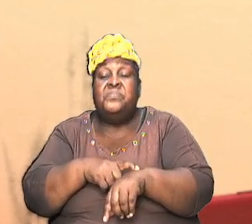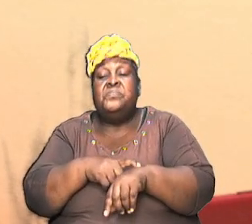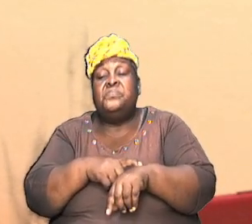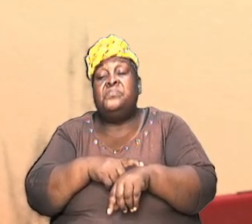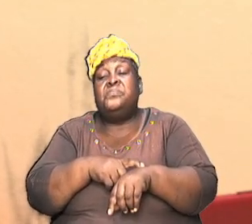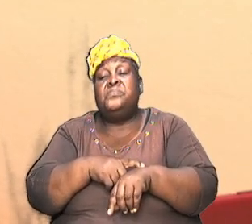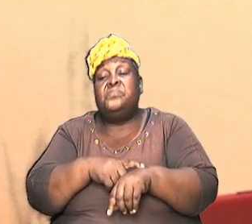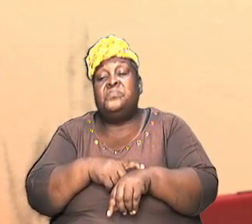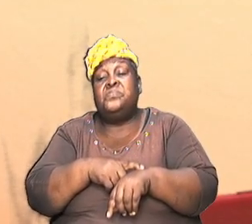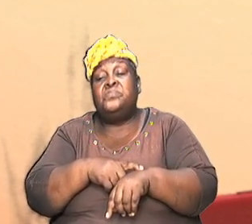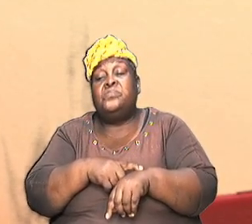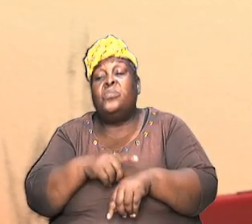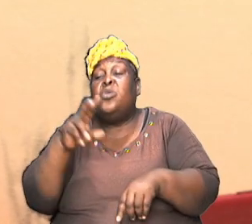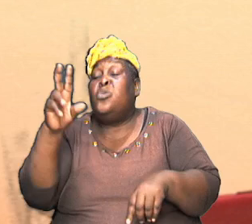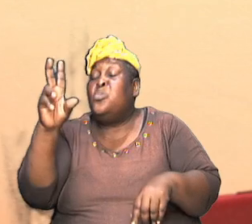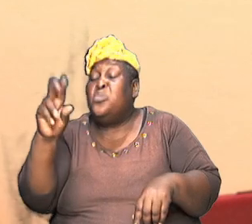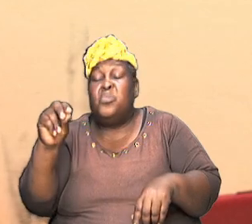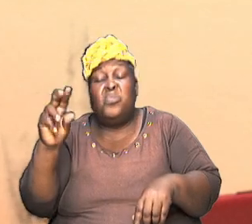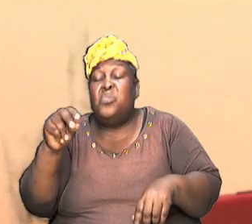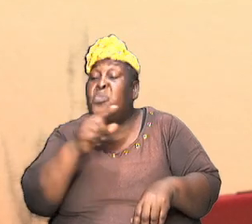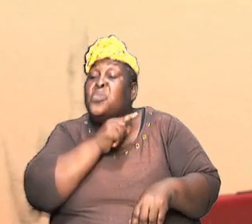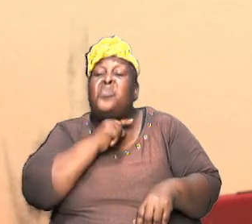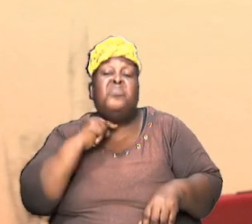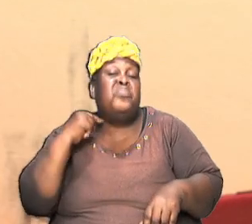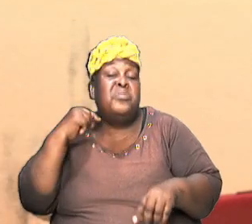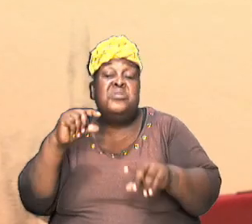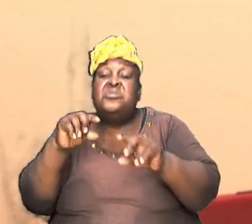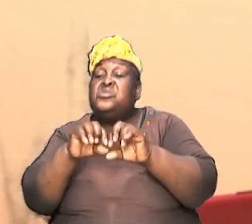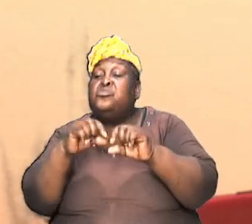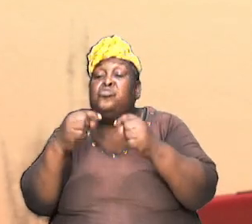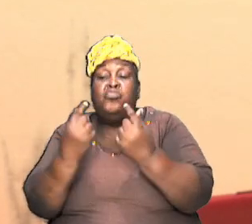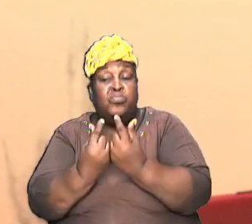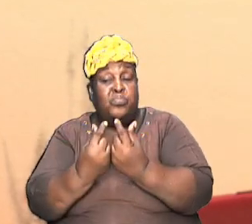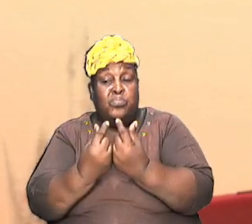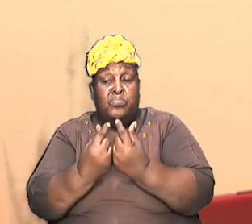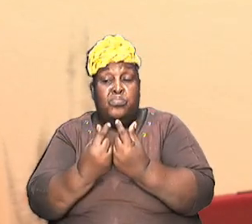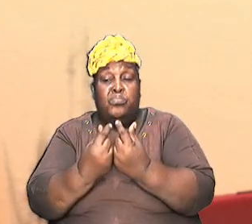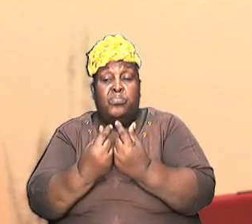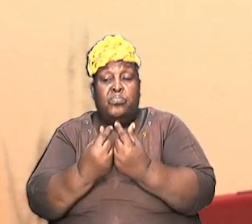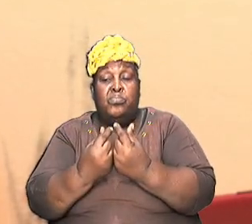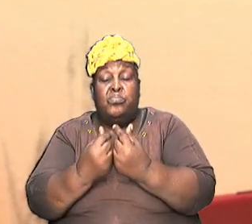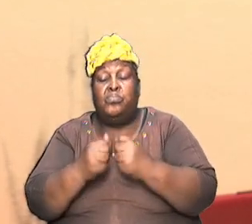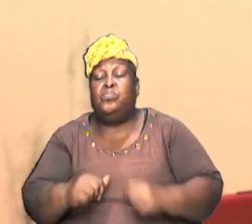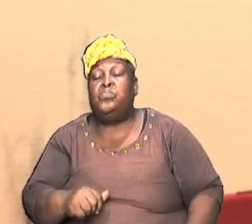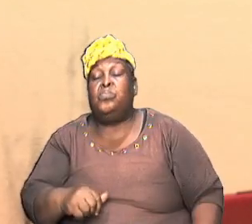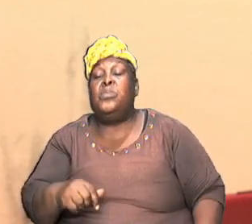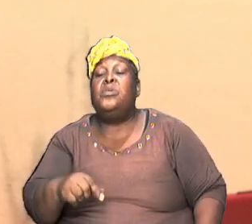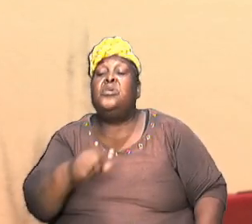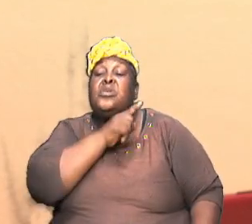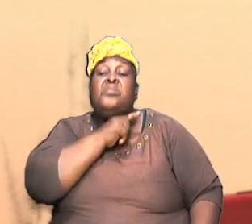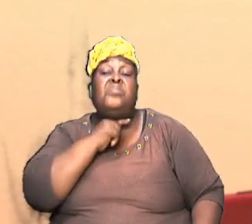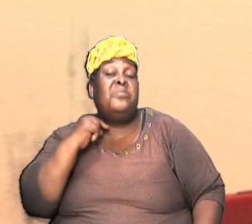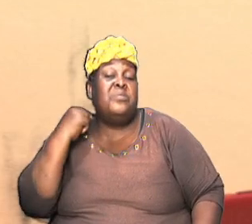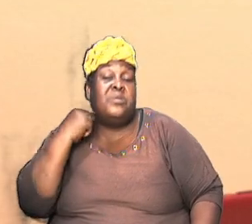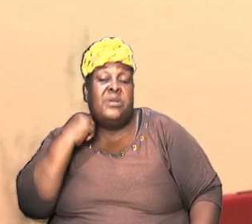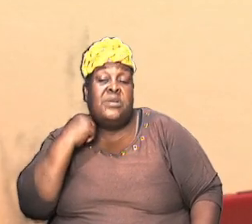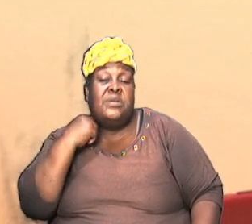when there was no priestly lineage because the priests